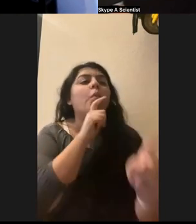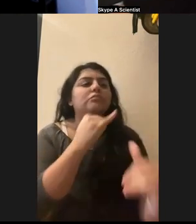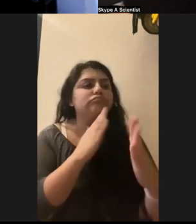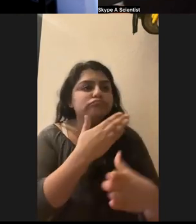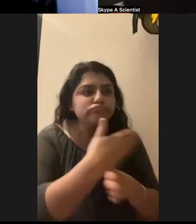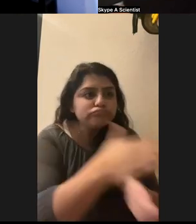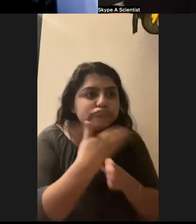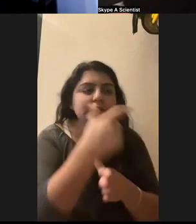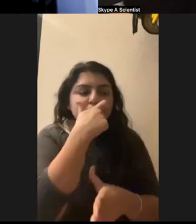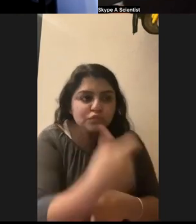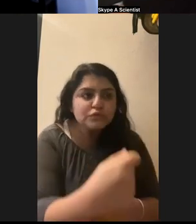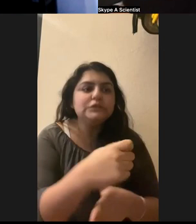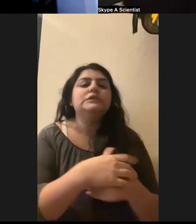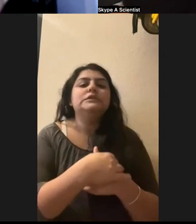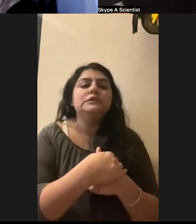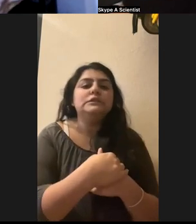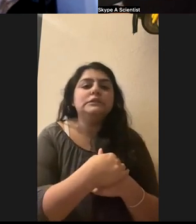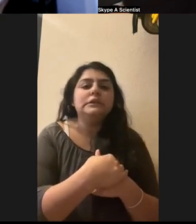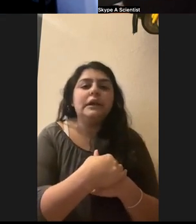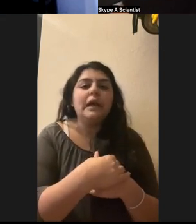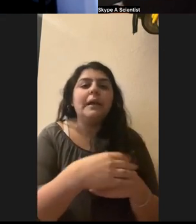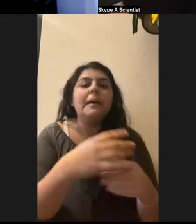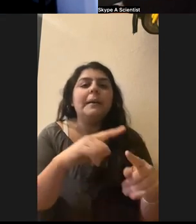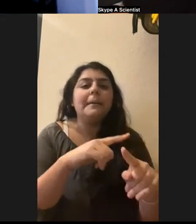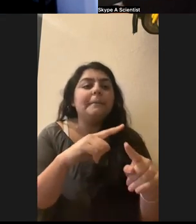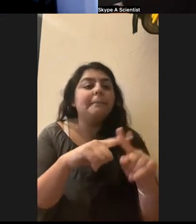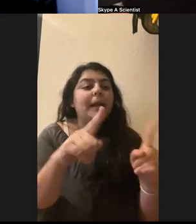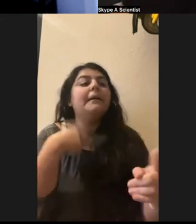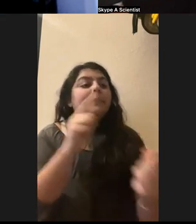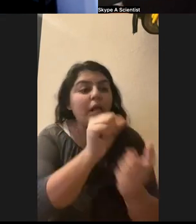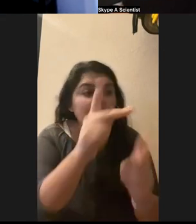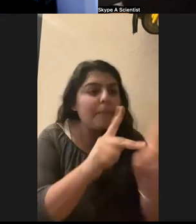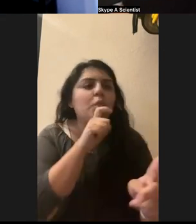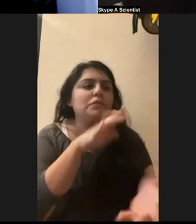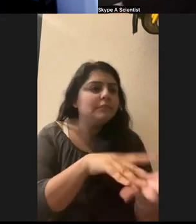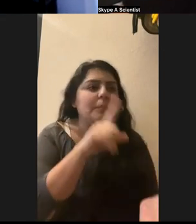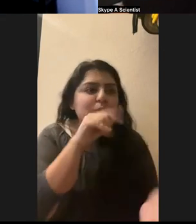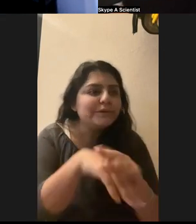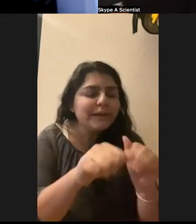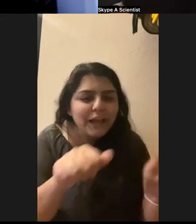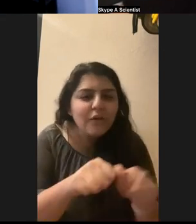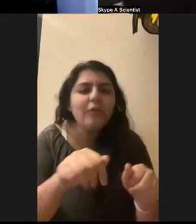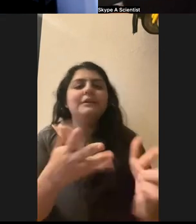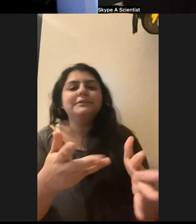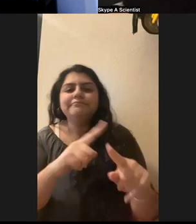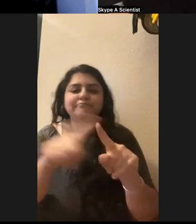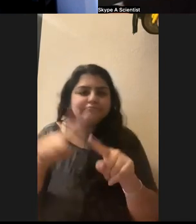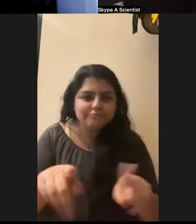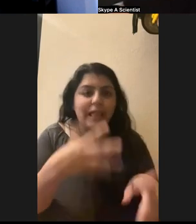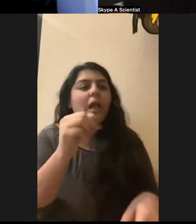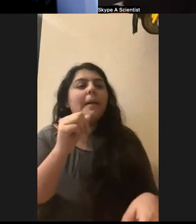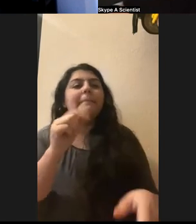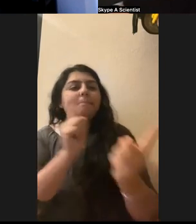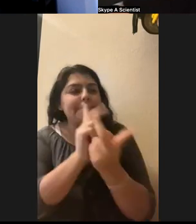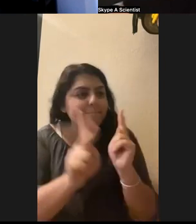mammals, but I get to meet somebody who works on birds in the same area, I like to meet those people, um, as well as see the animals there